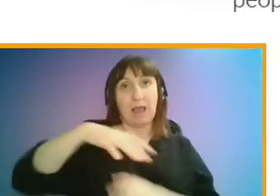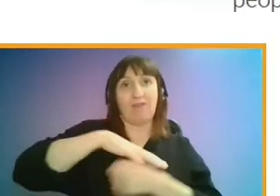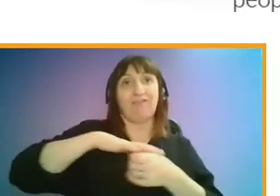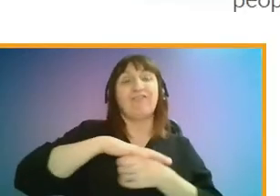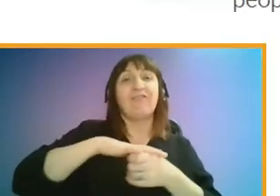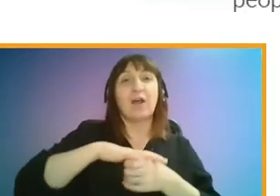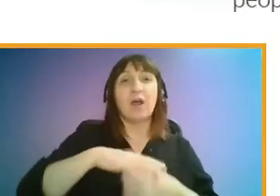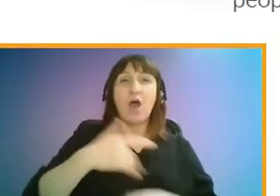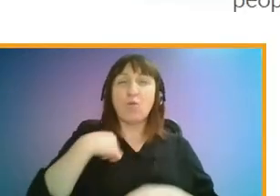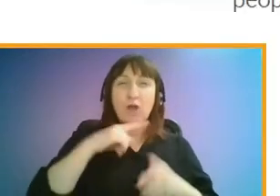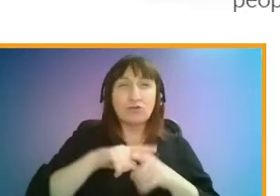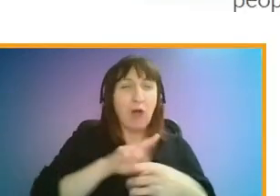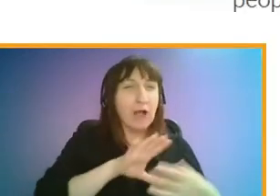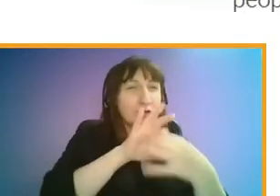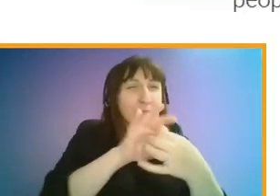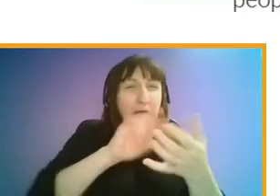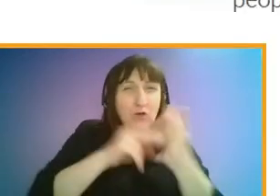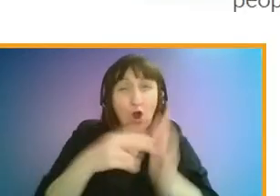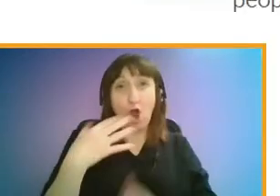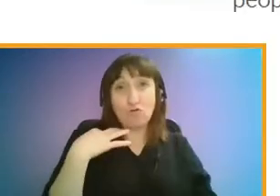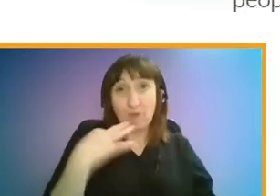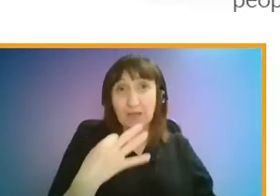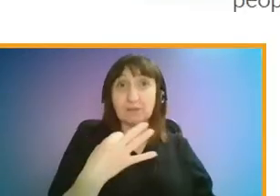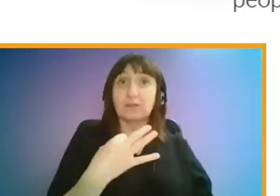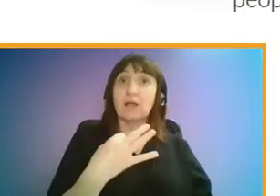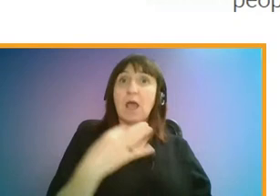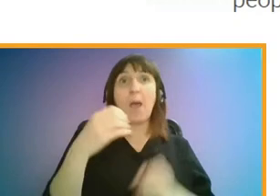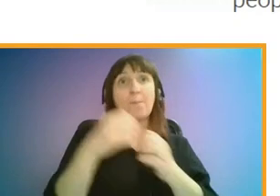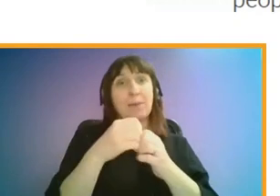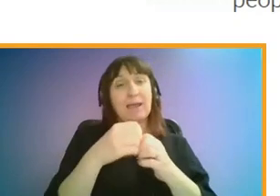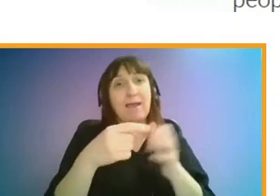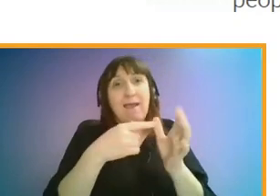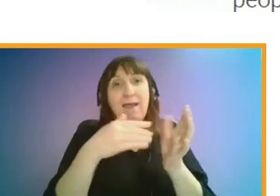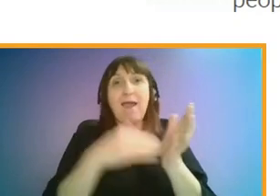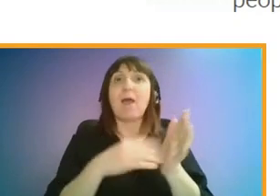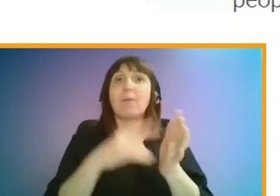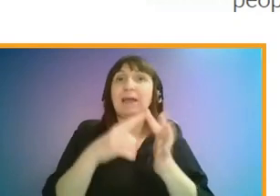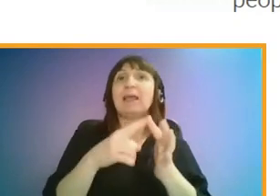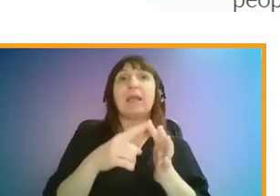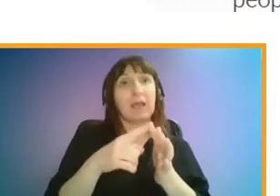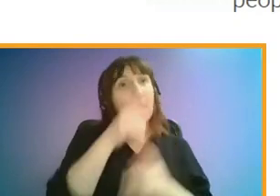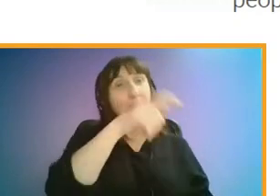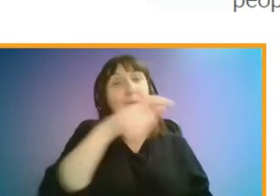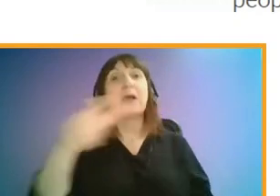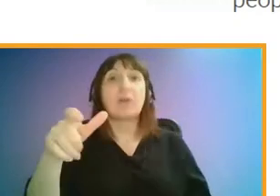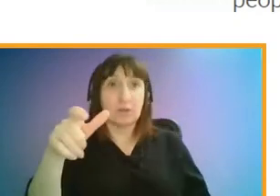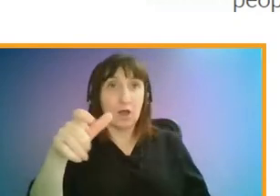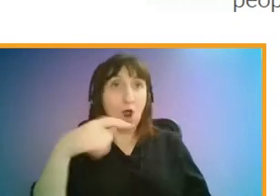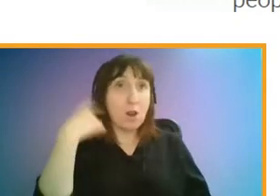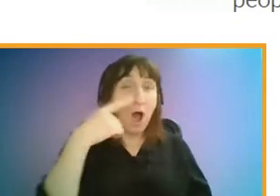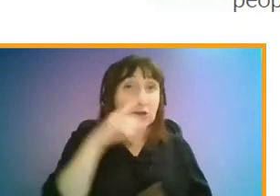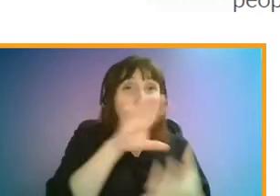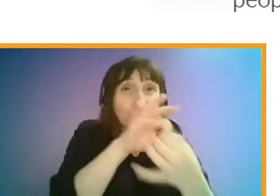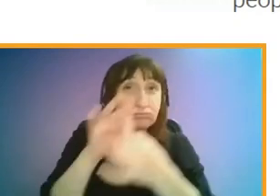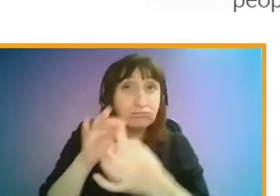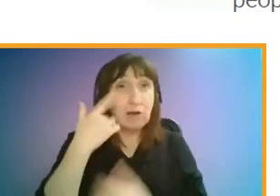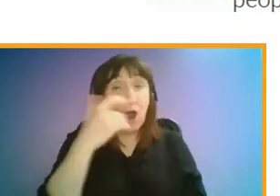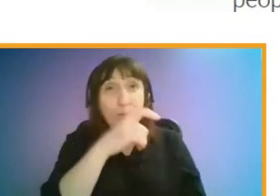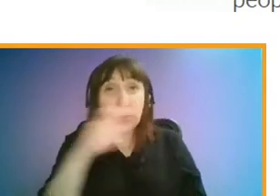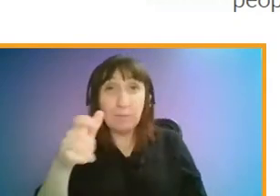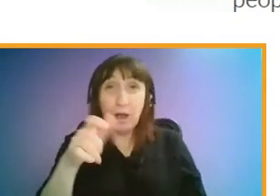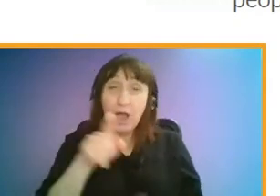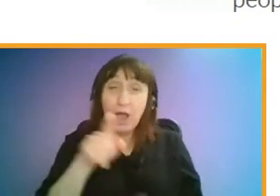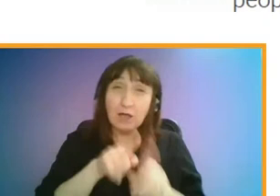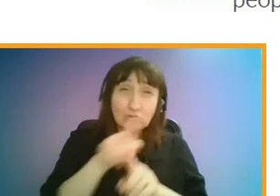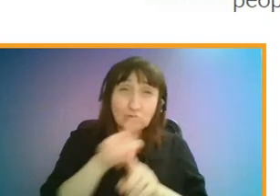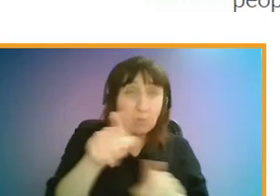did however try to speak to organisations representing the interests of black, Asian and minority ethnic BAME Londoners and young people to help